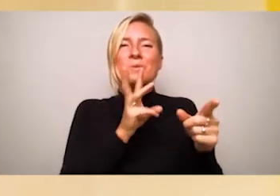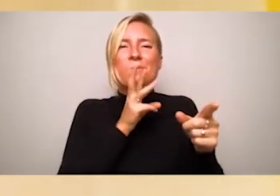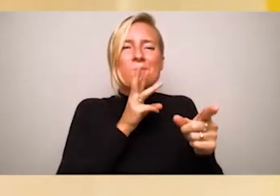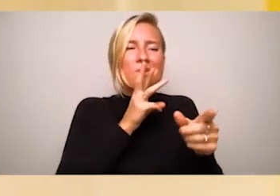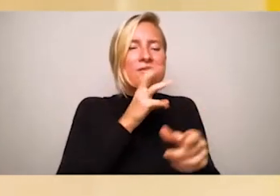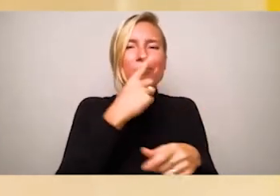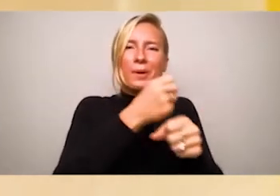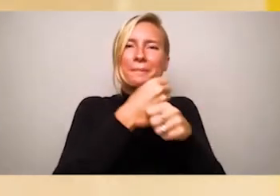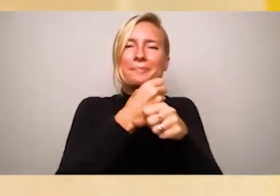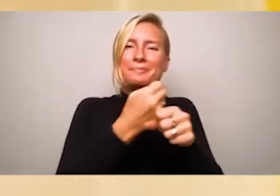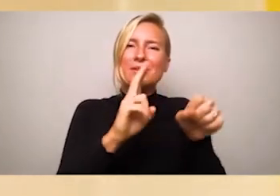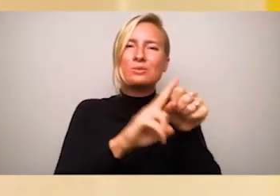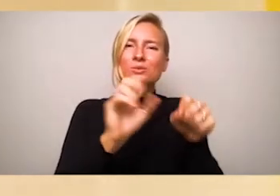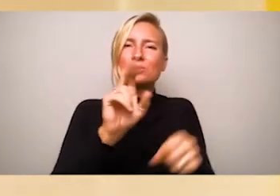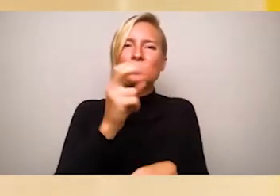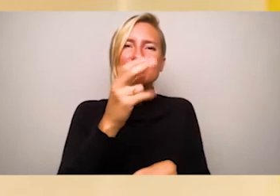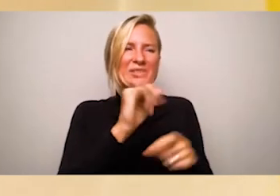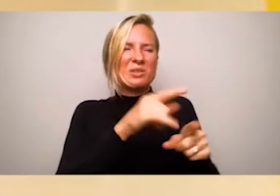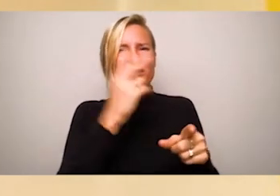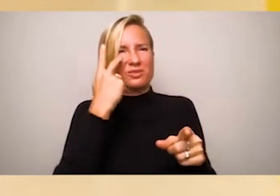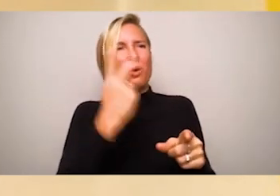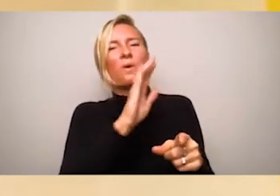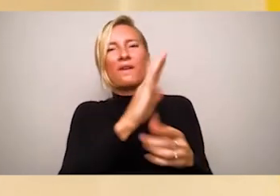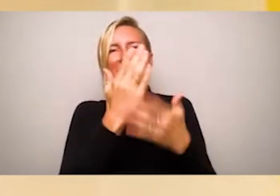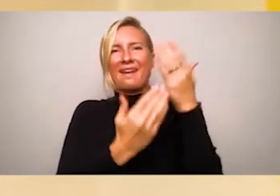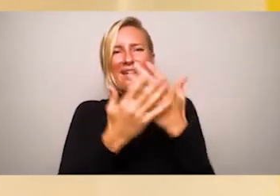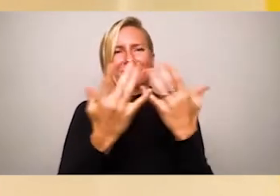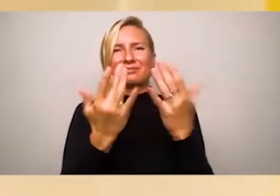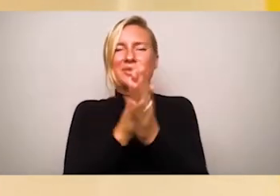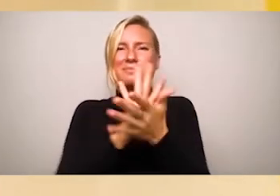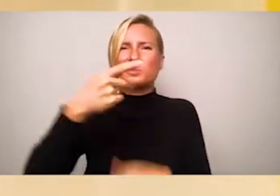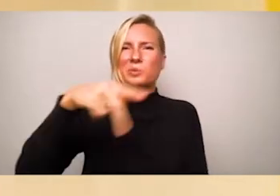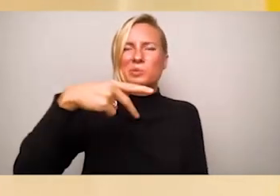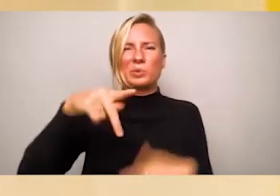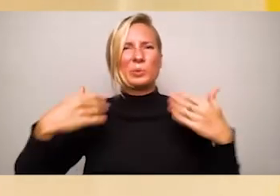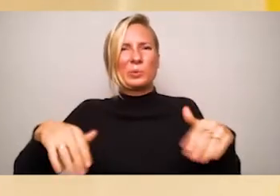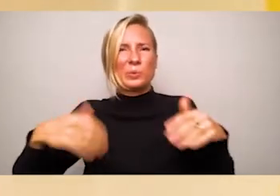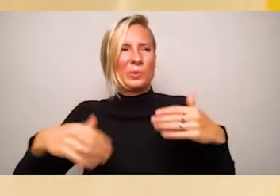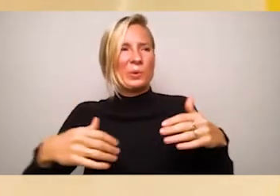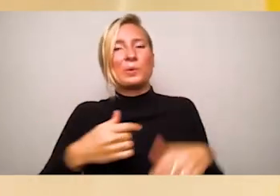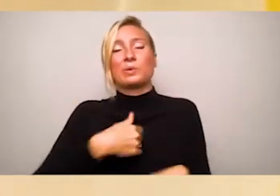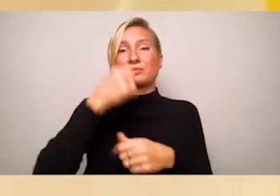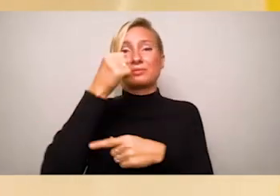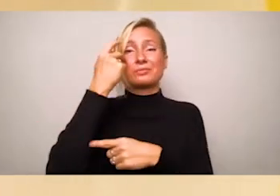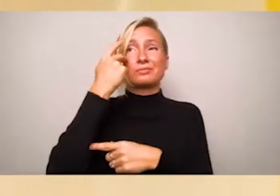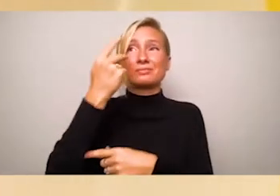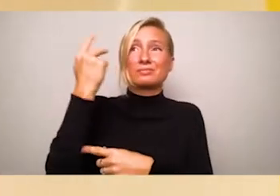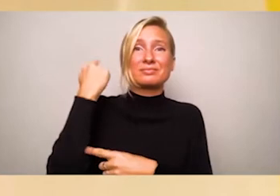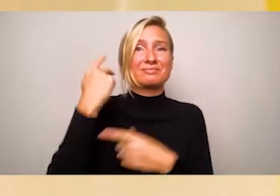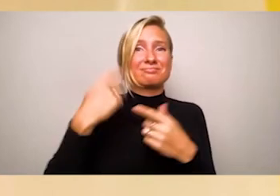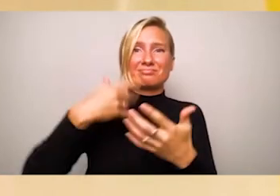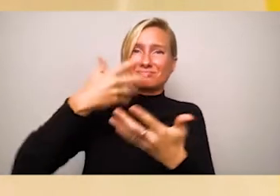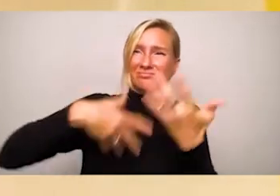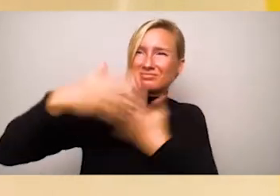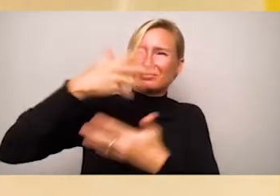-unquote illegal, I walked the other way whenever I saw anyone in uniform, cop or custodian.